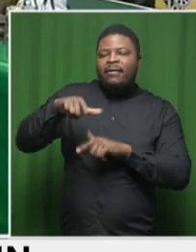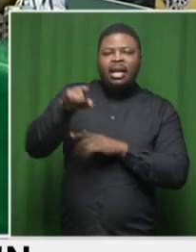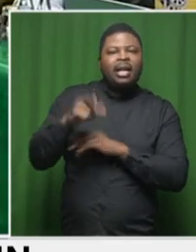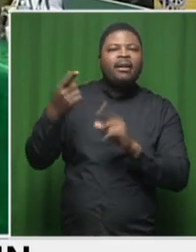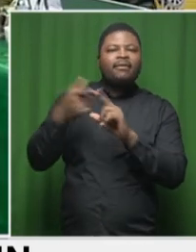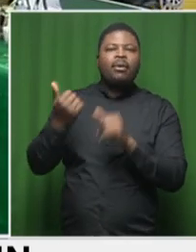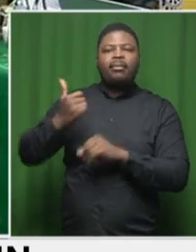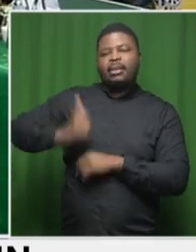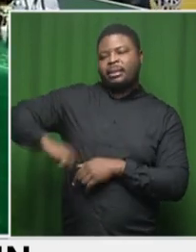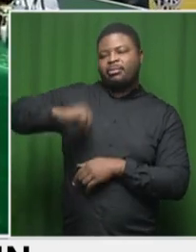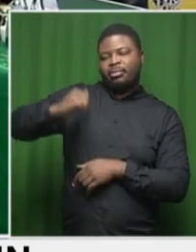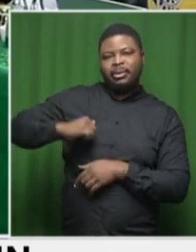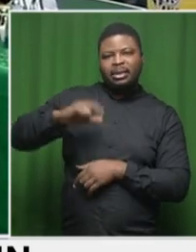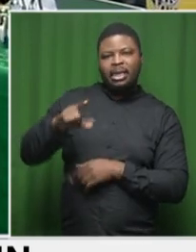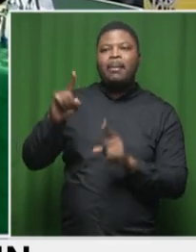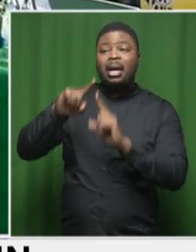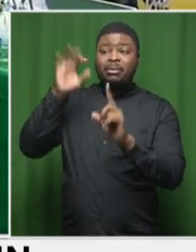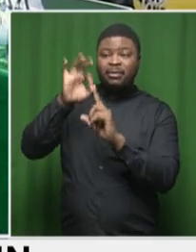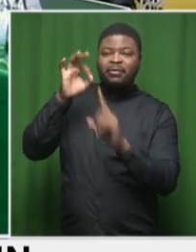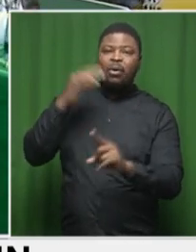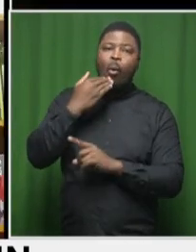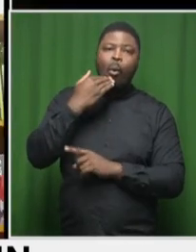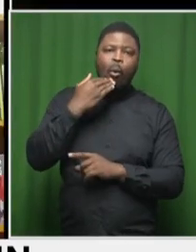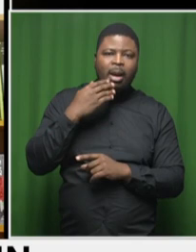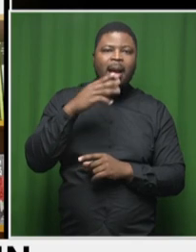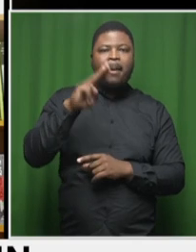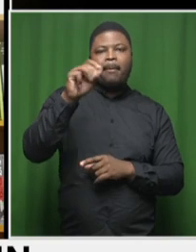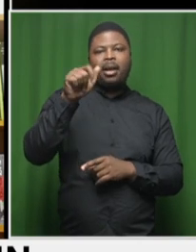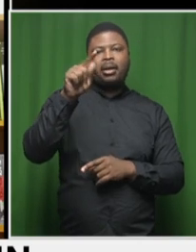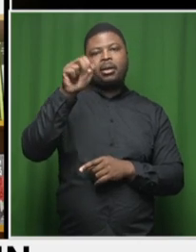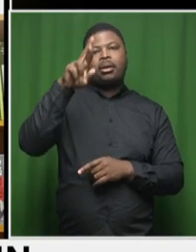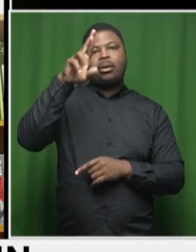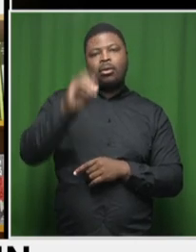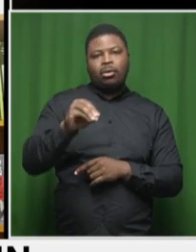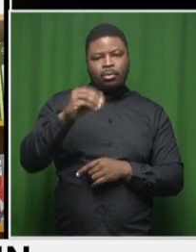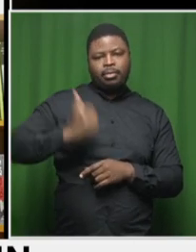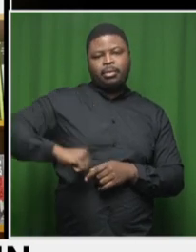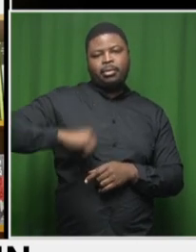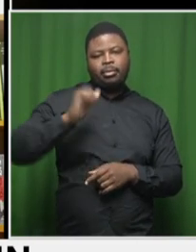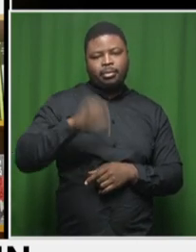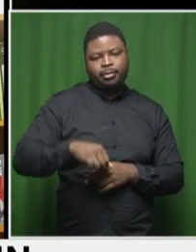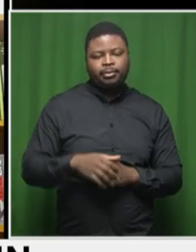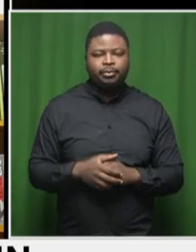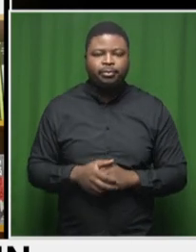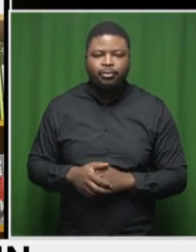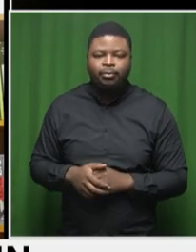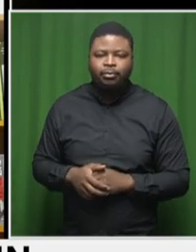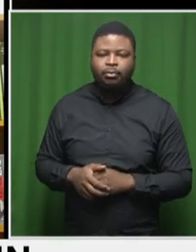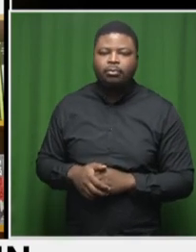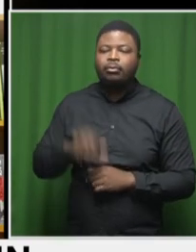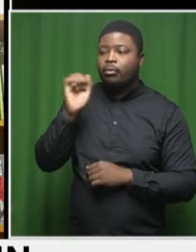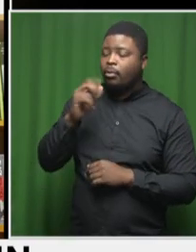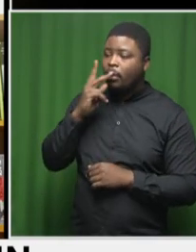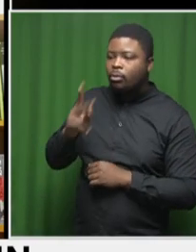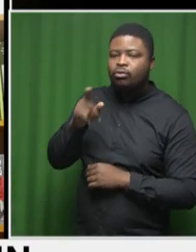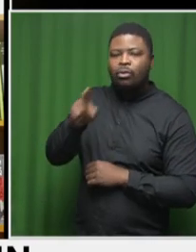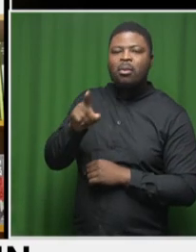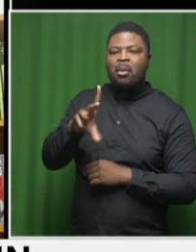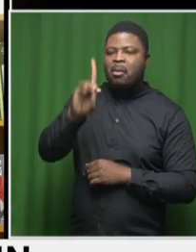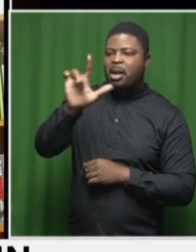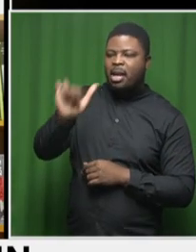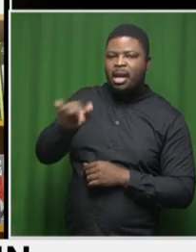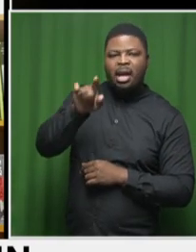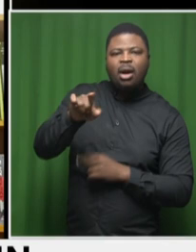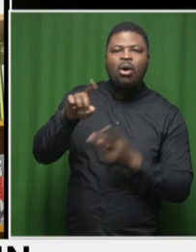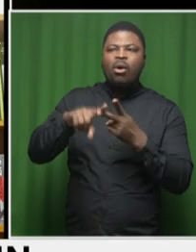certainly in the metro. Prof, very, very quickly, have you seen an increase in popularity in the opposition parties like the DA and the